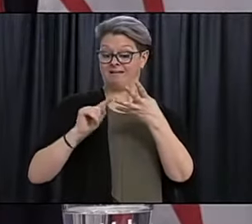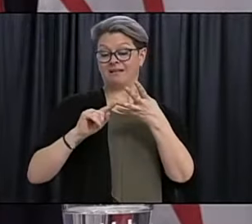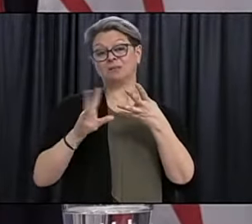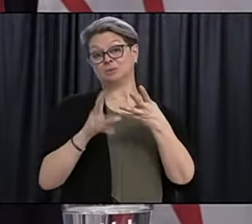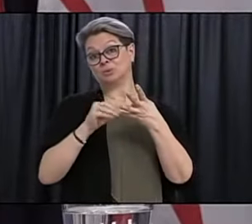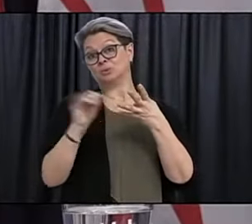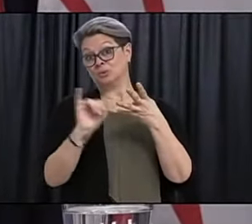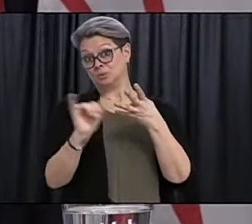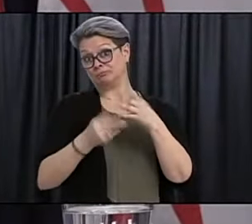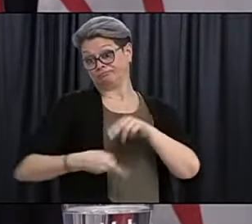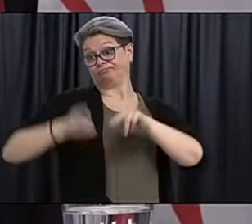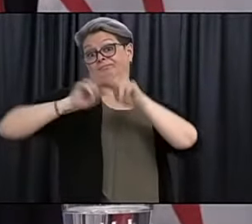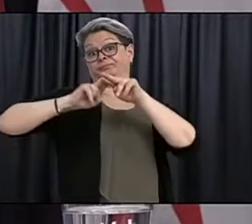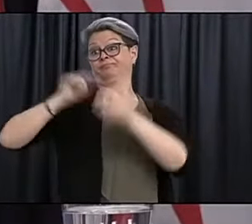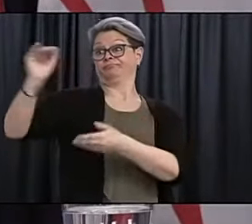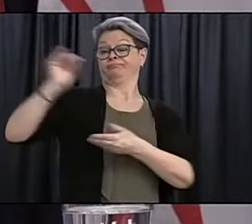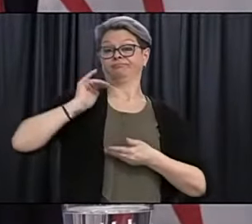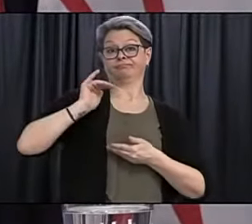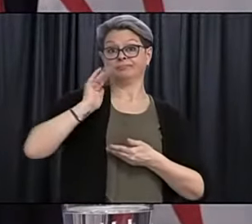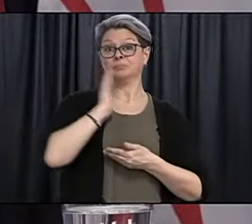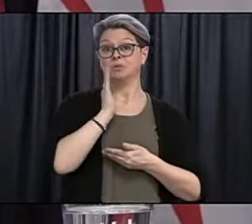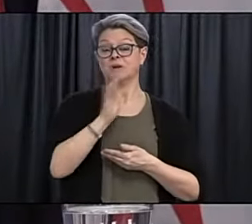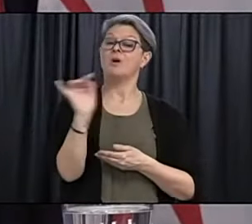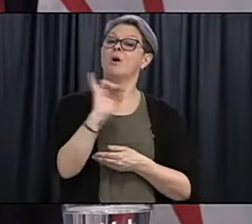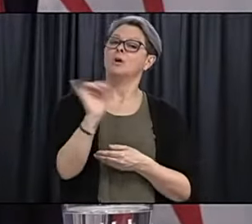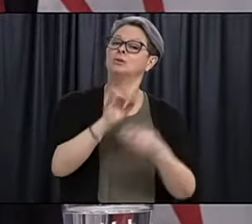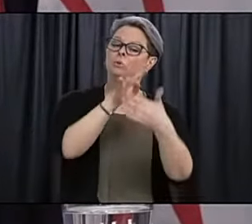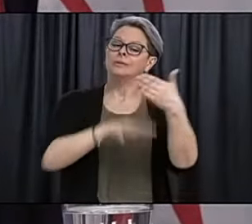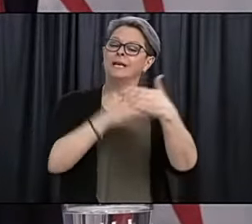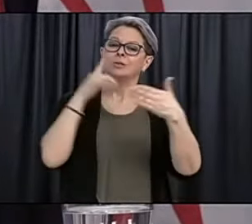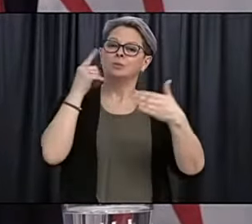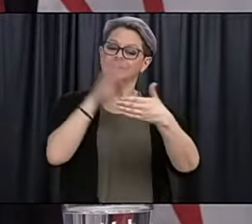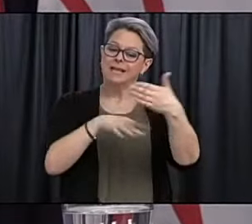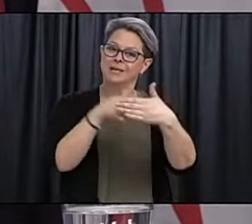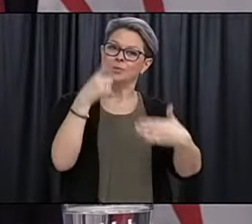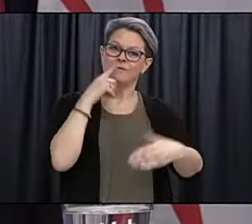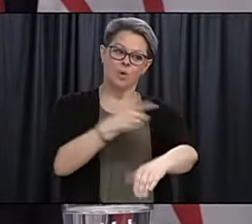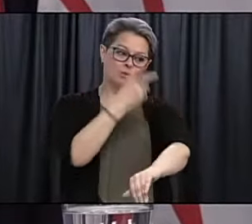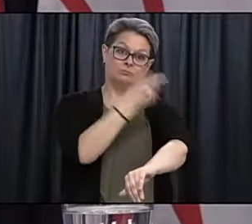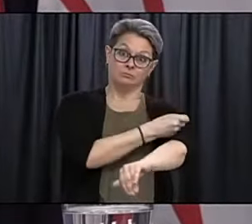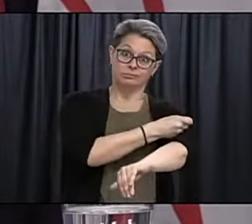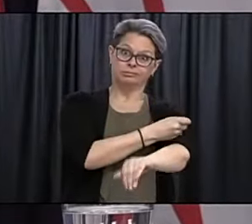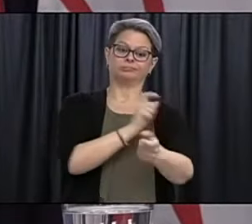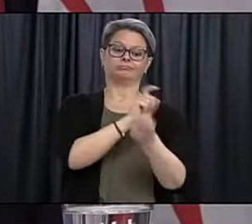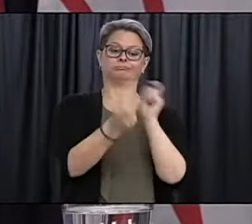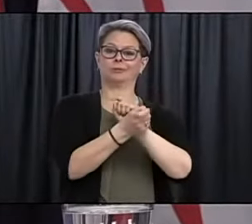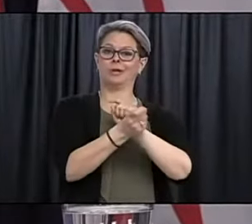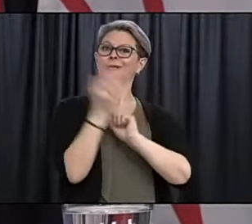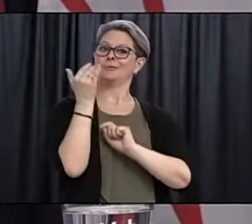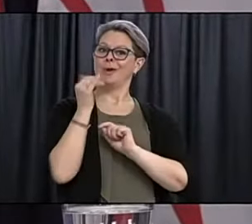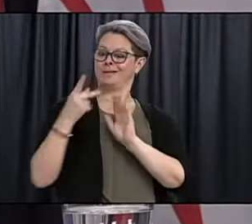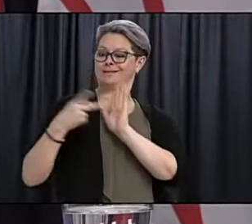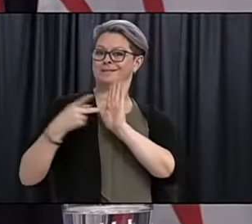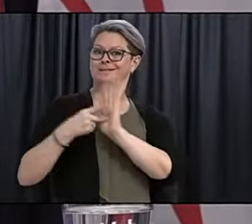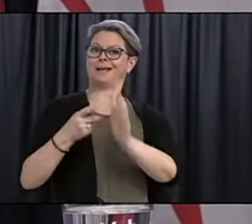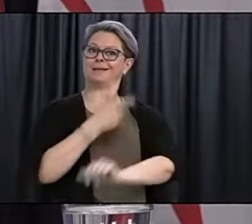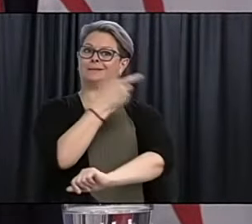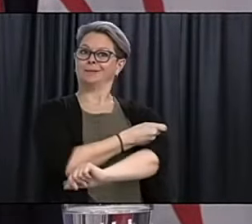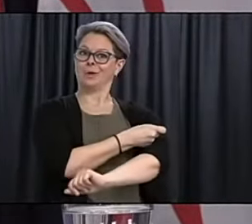and changing the dosing schedule, right, is incredibly important because it allows us not to hold on to that second dose, which we had been doing in the past.